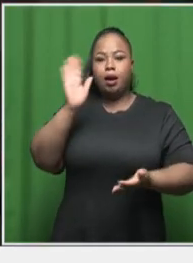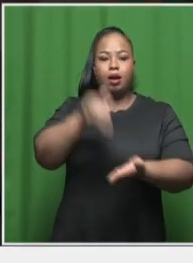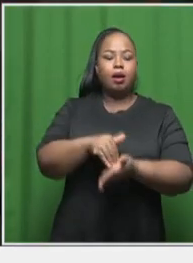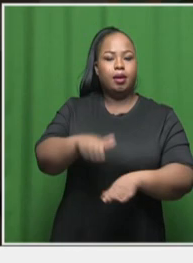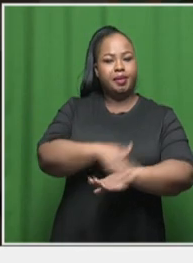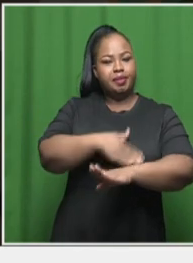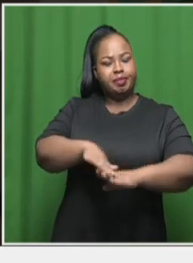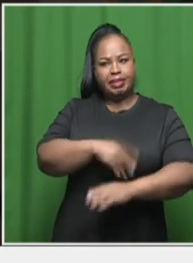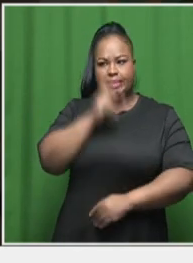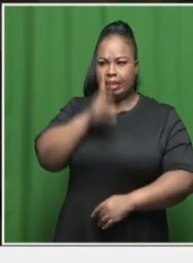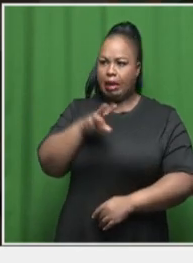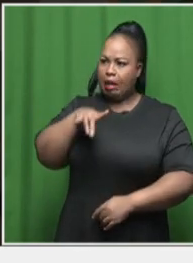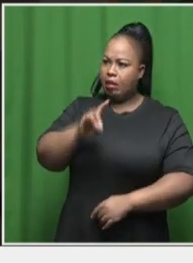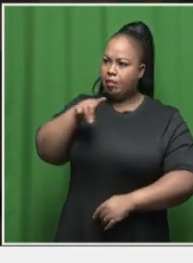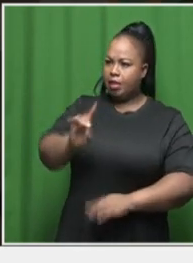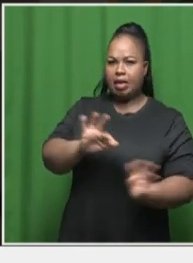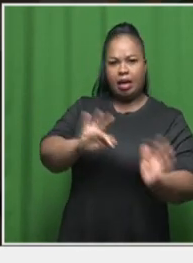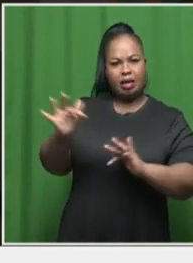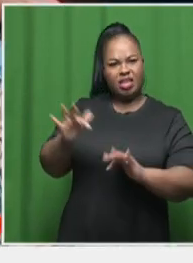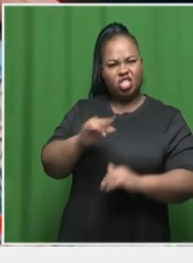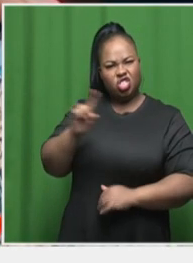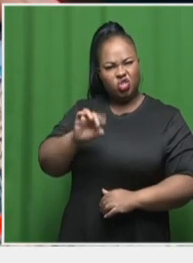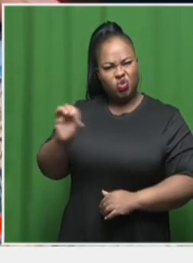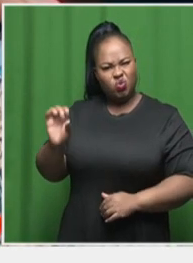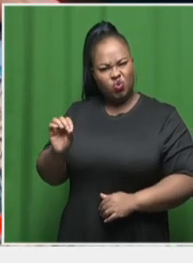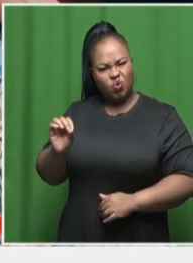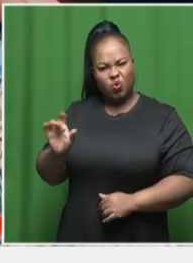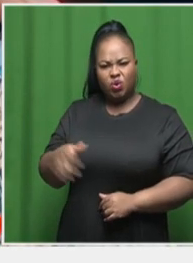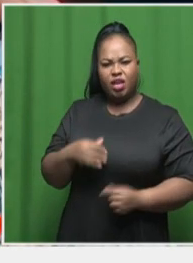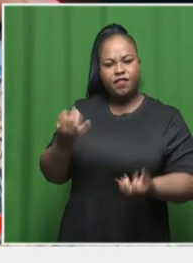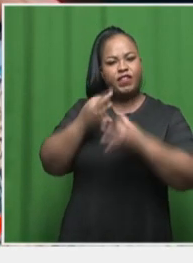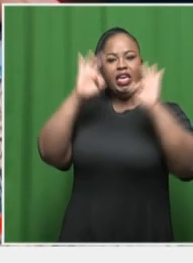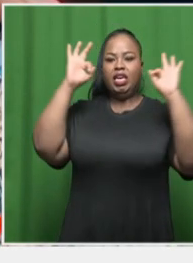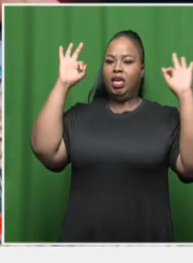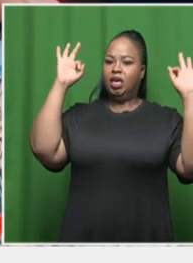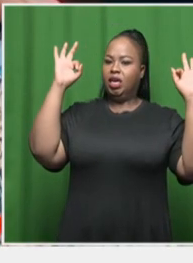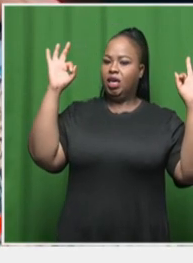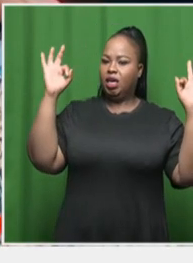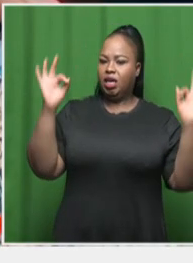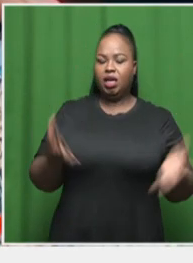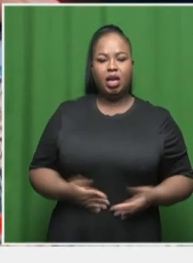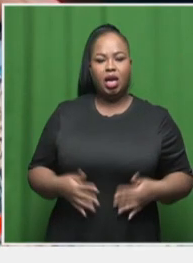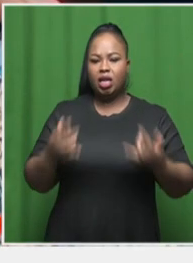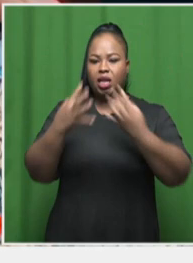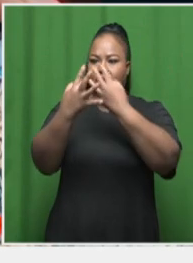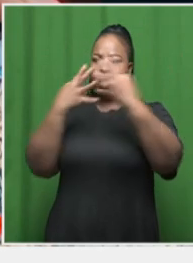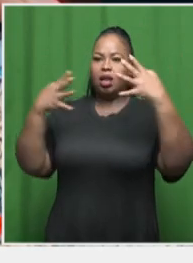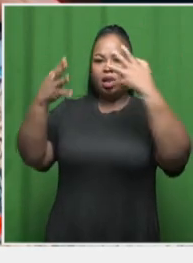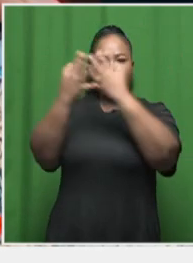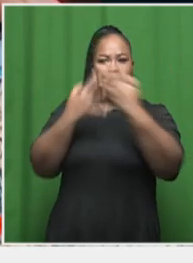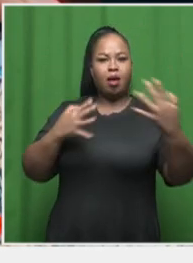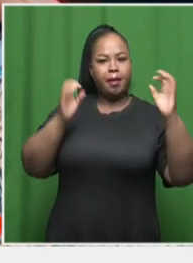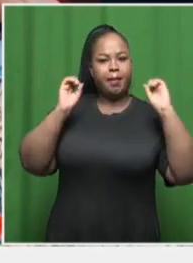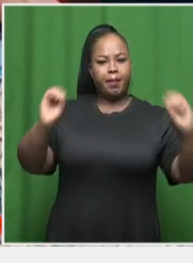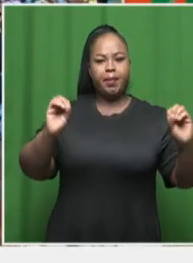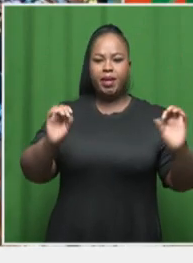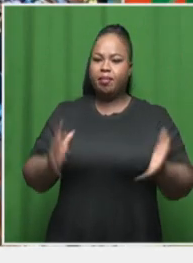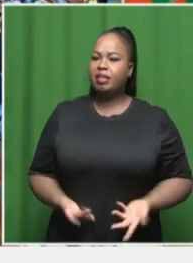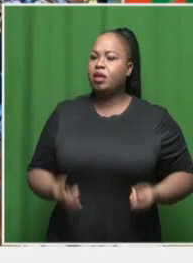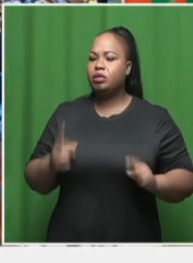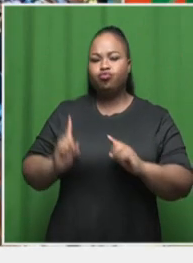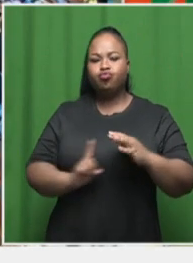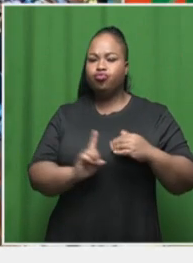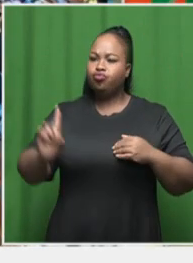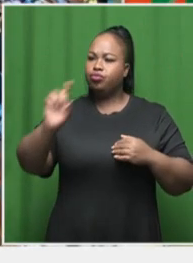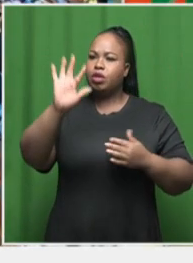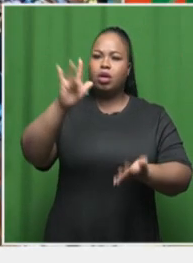seeing other animals living a zoo-less life, if I can say it like that. Like they don't live in cages, but they like out in the open on